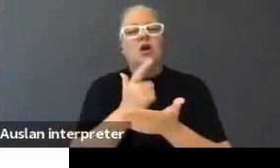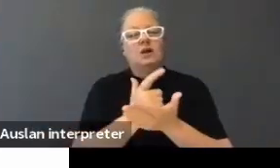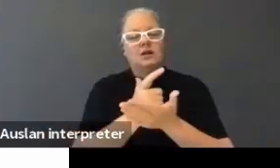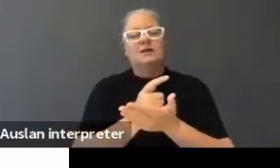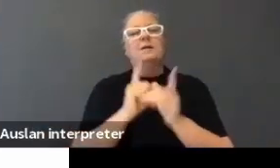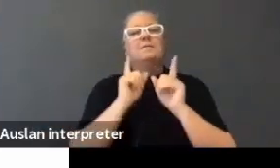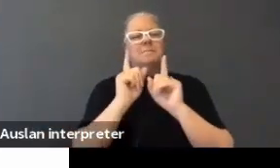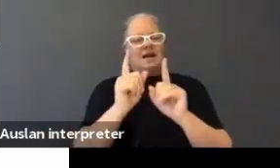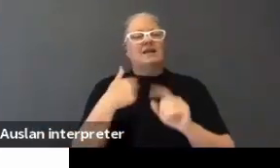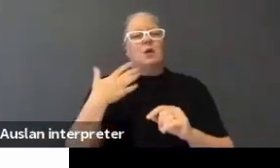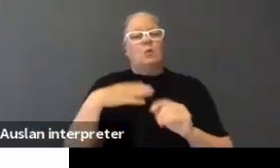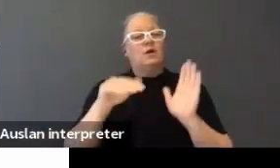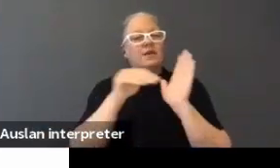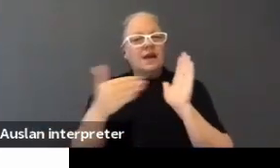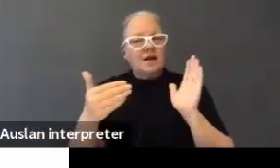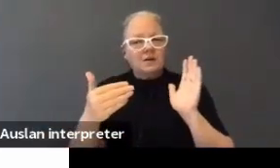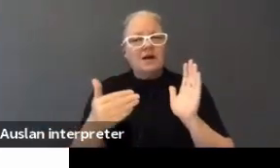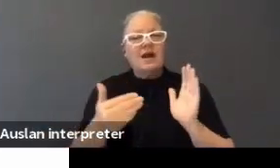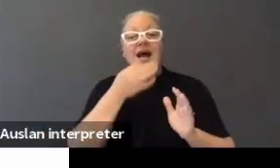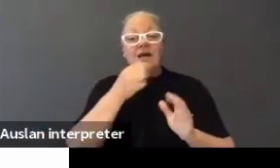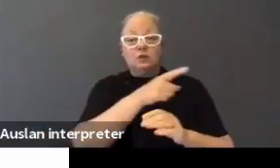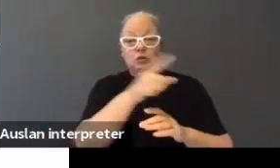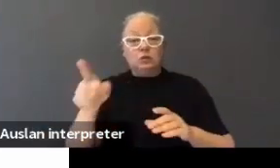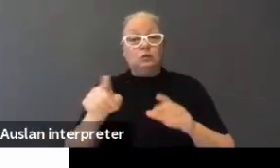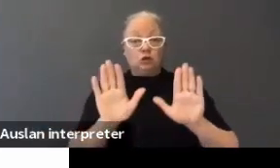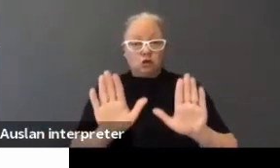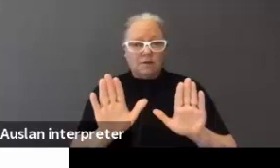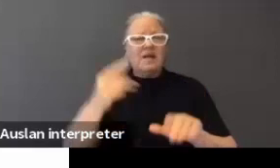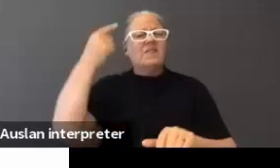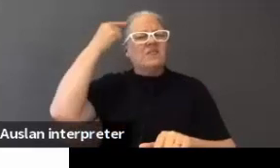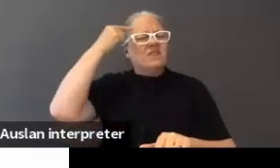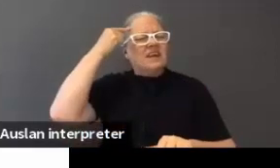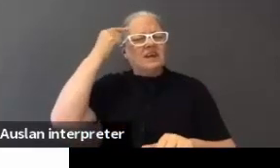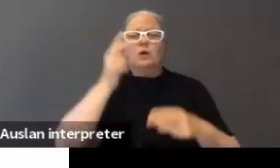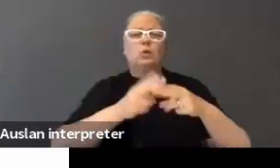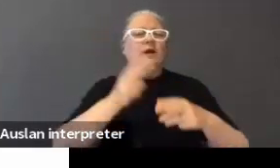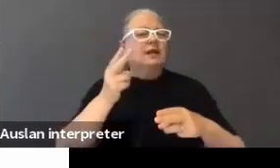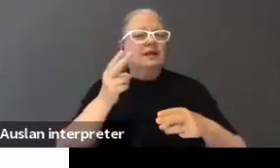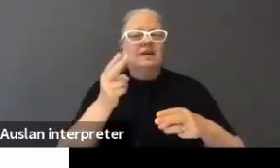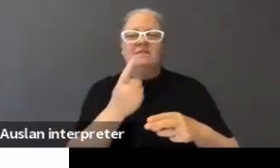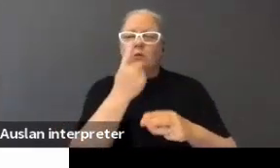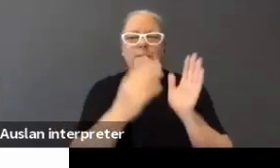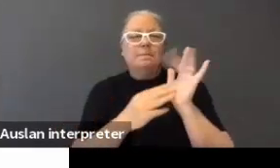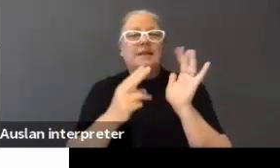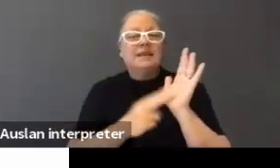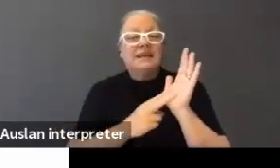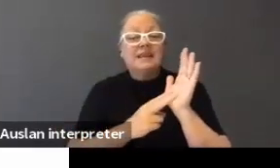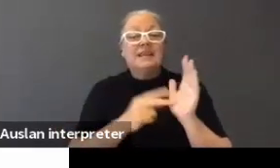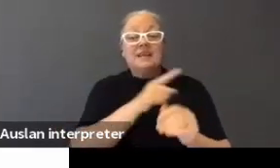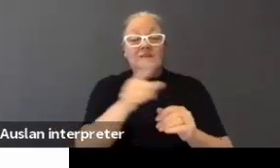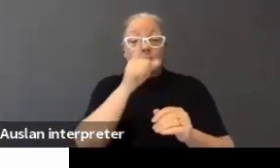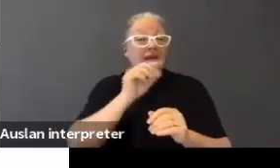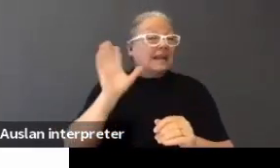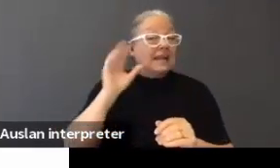actually take a little bit of time and ask you to stop and think for a minute. So if you can hear me,